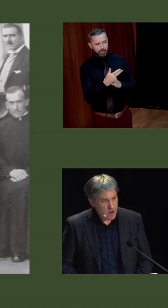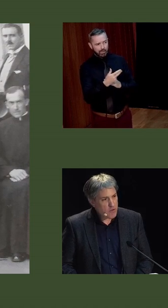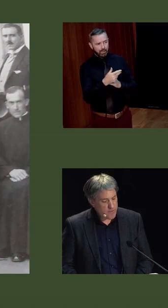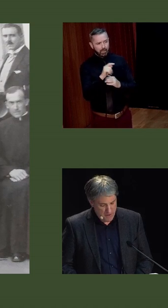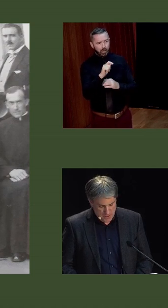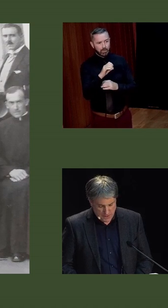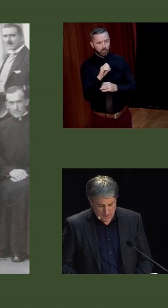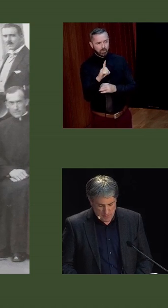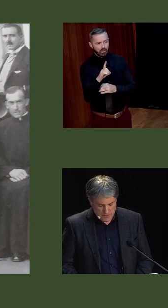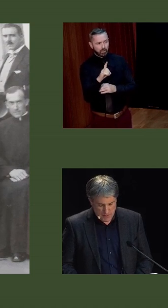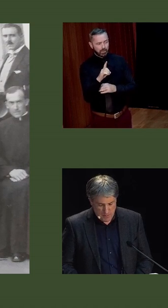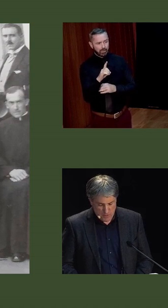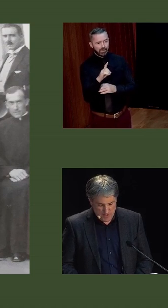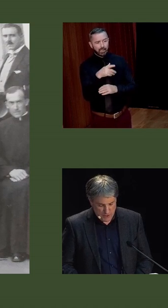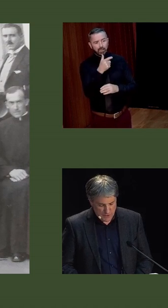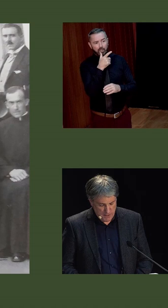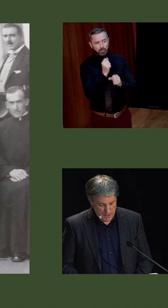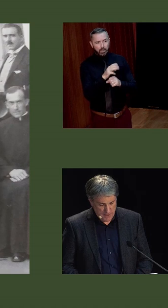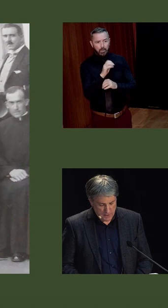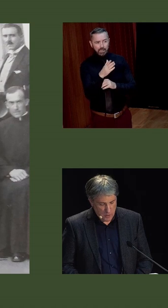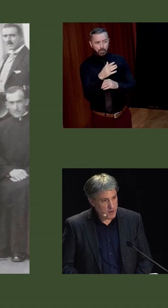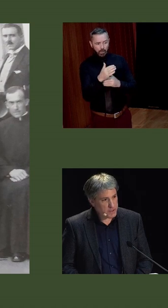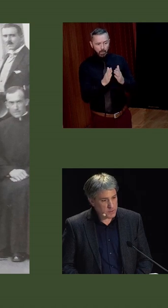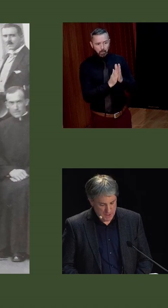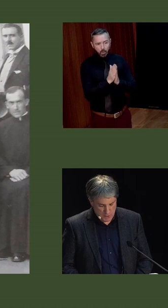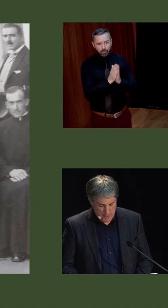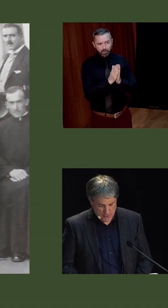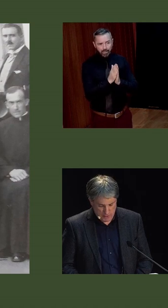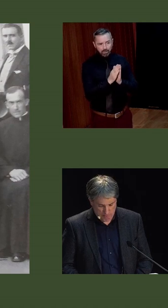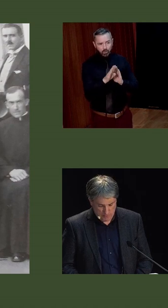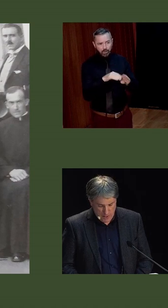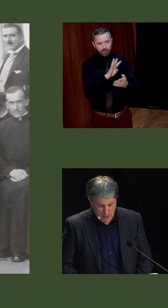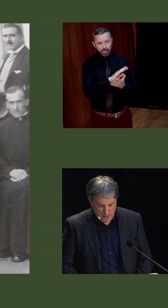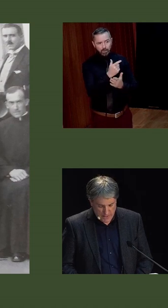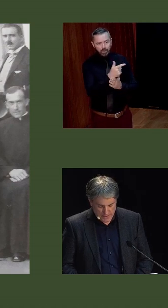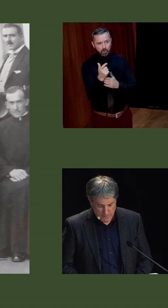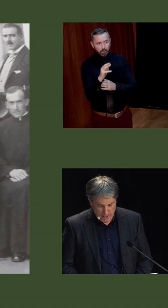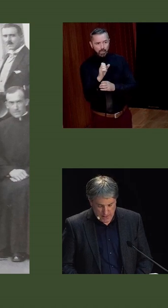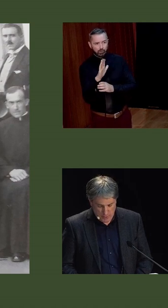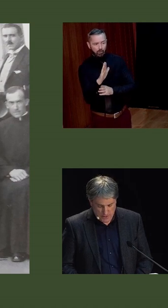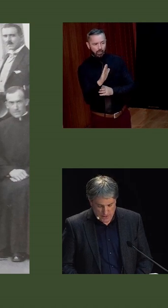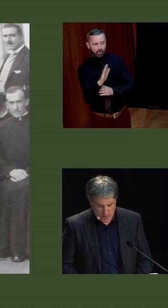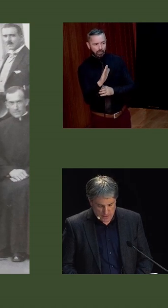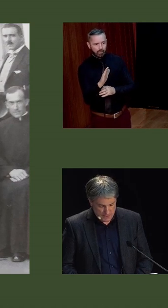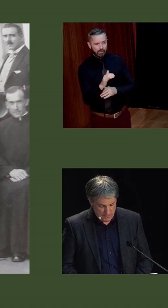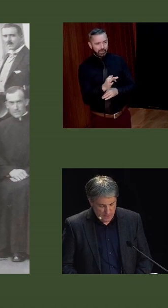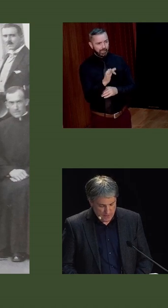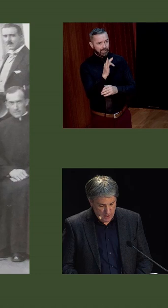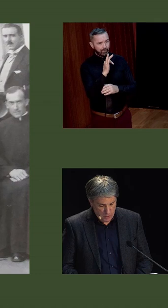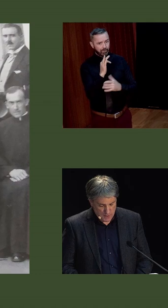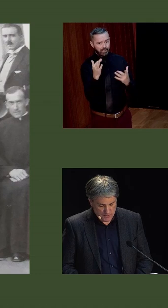Convert, referred to the Episcopal motivations behind the October 1922 pastoral. Unless the divinely appointed